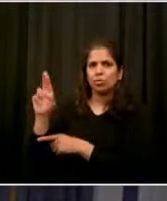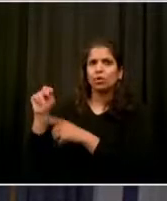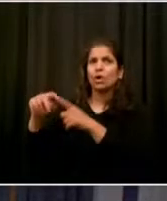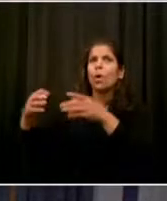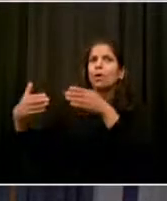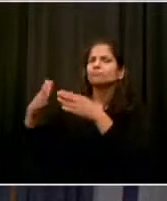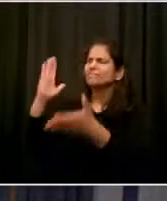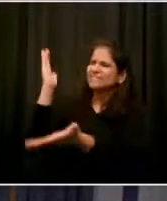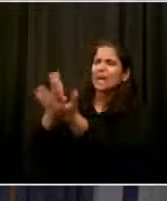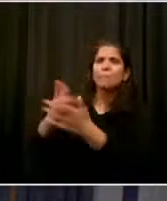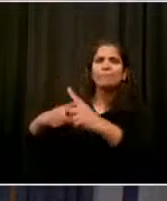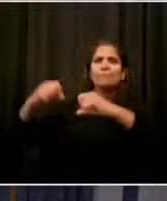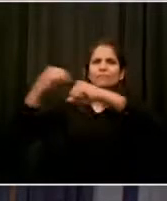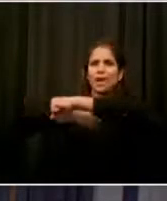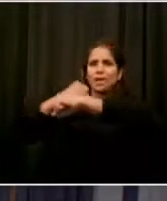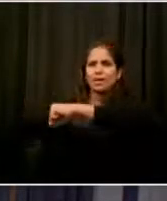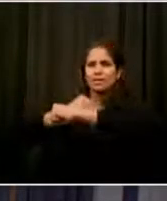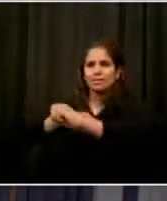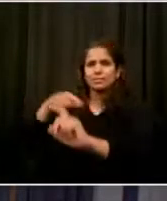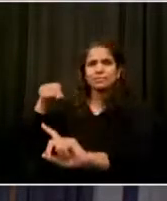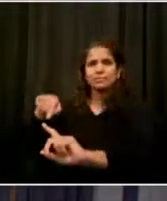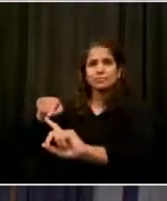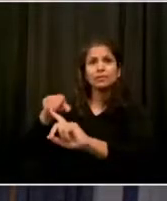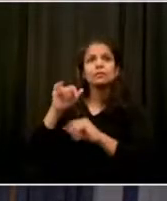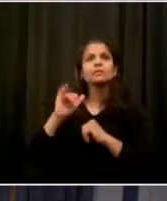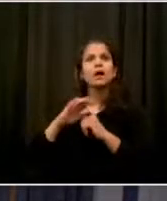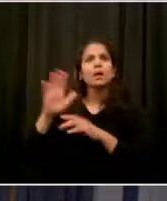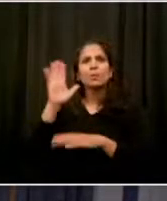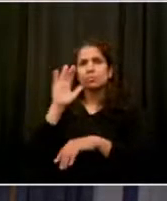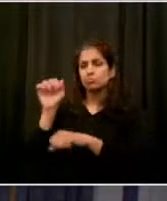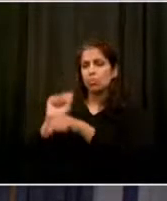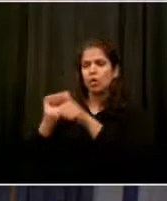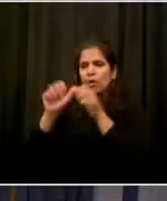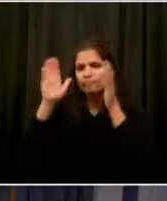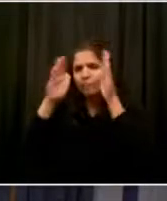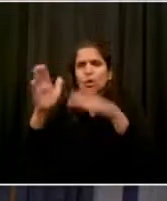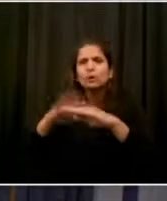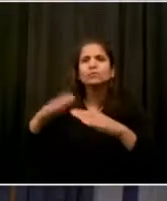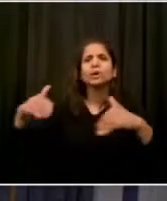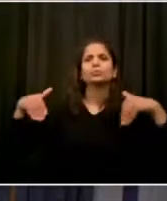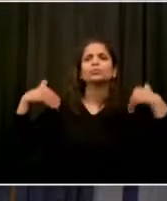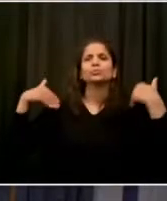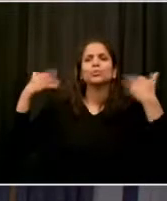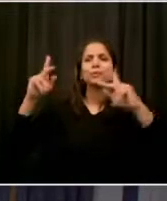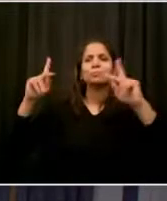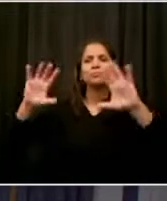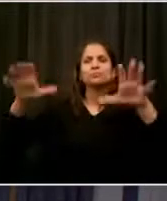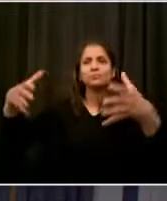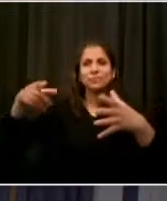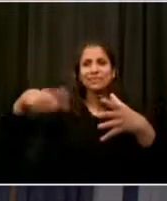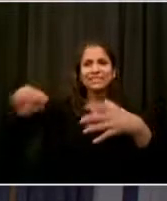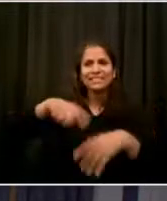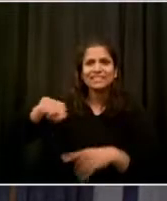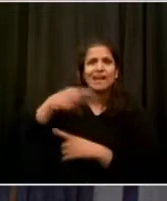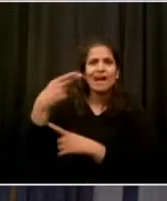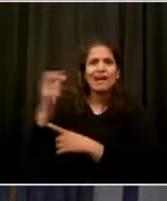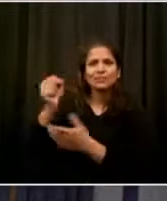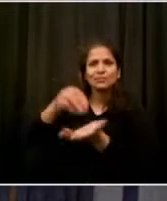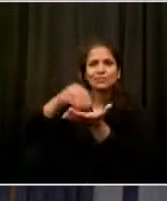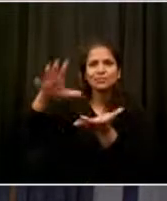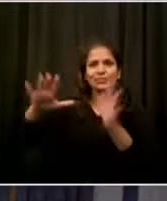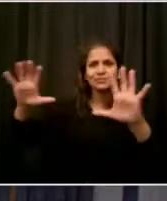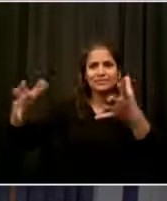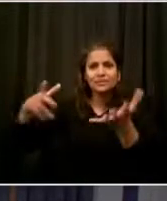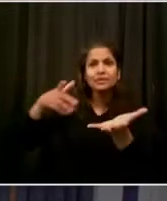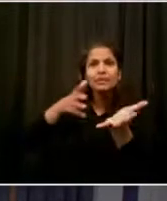potential, helping to protect them. And I've had many opportunities to talk to Ayesha and see her